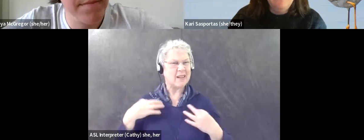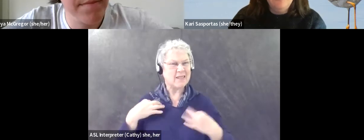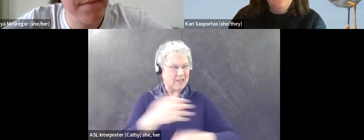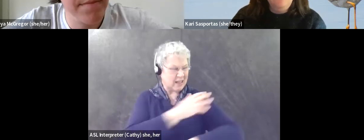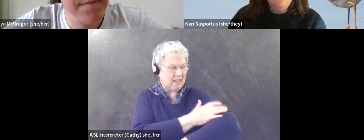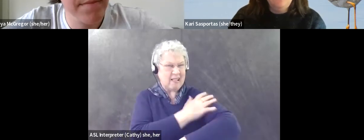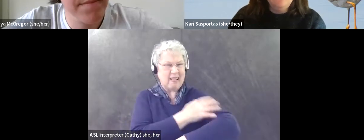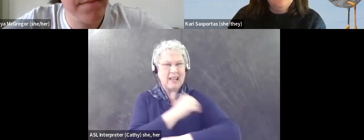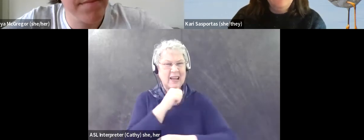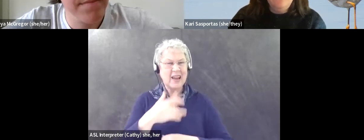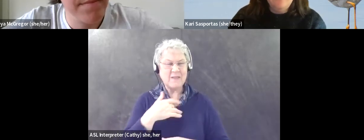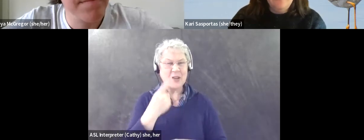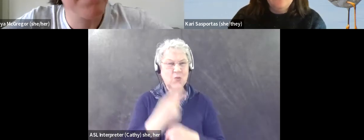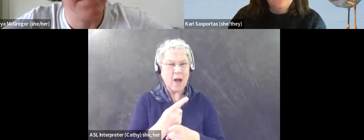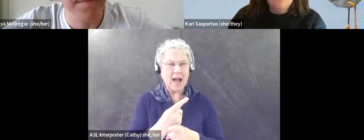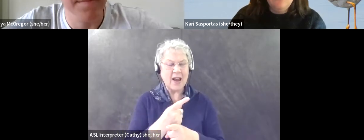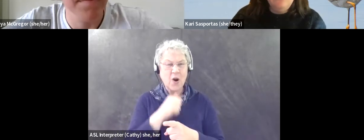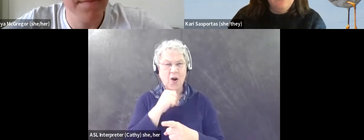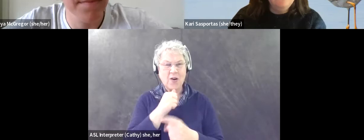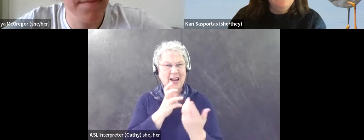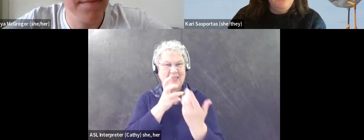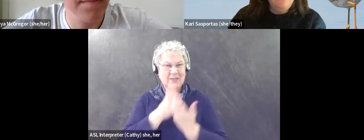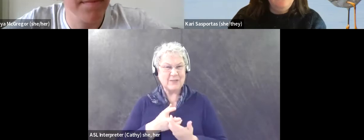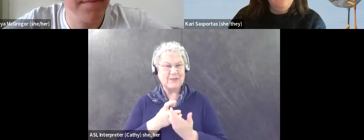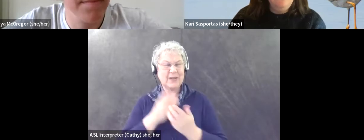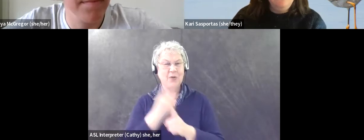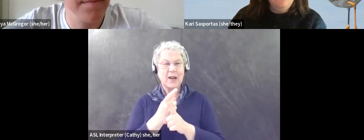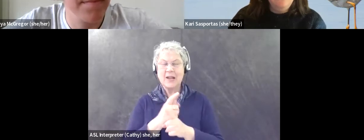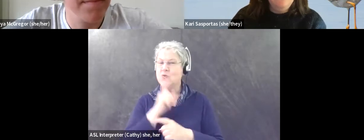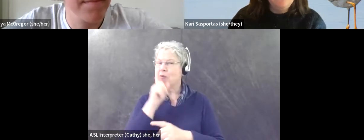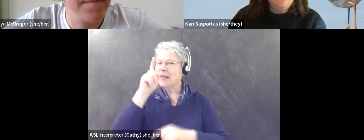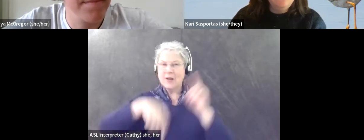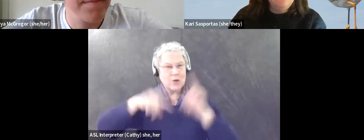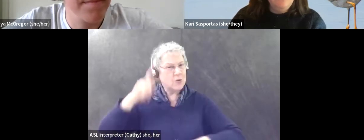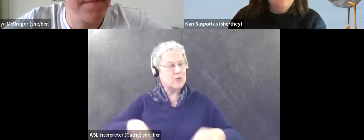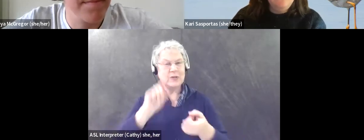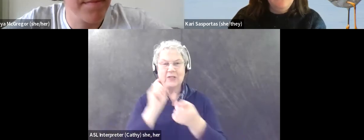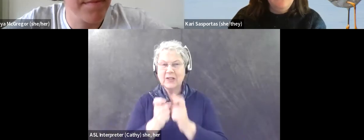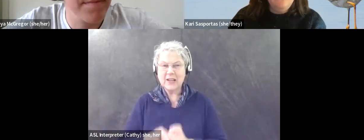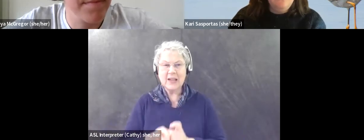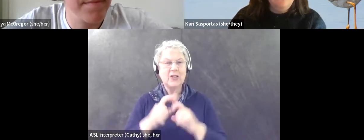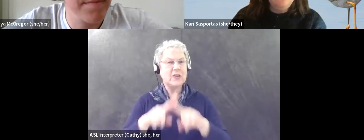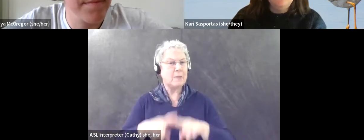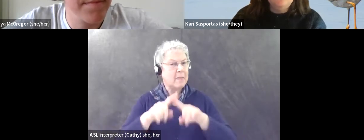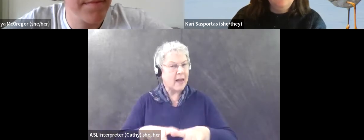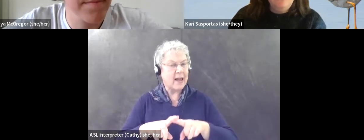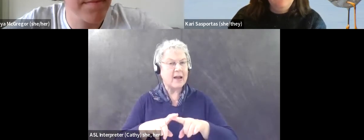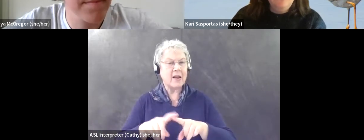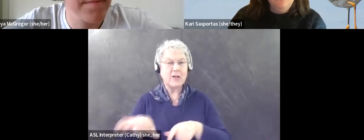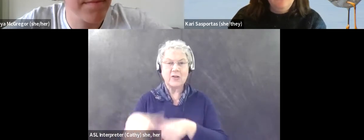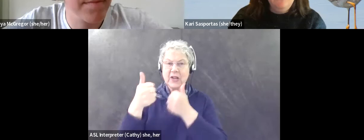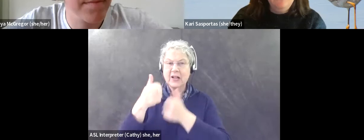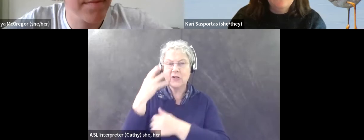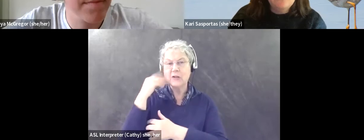doesn't feel right or doesn't fit right. So it really does depend. Sometimes it depends on challenges I'm